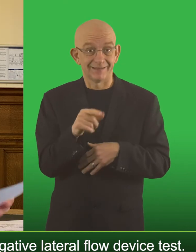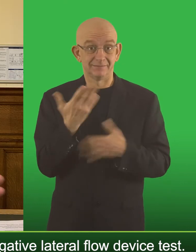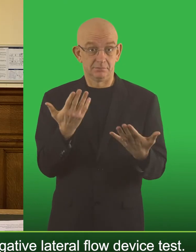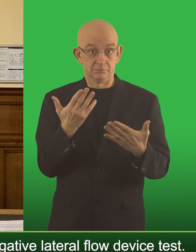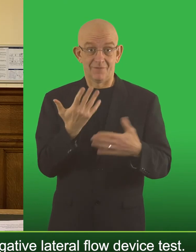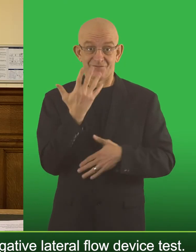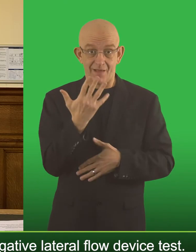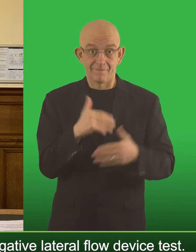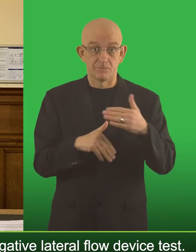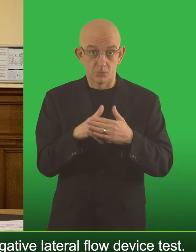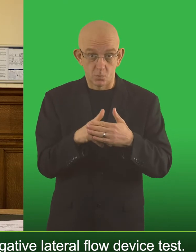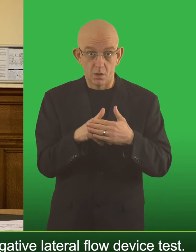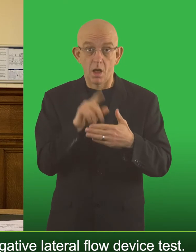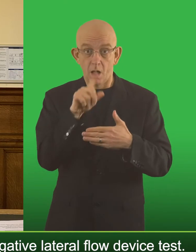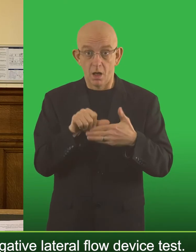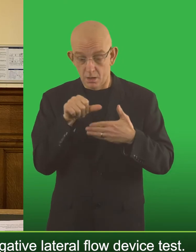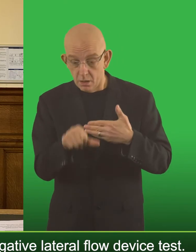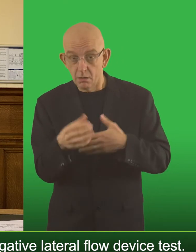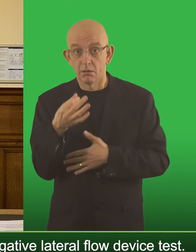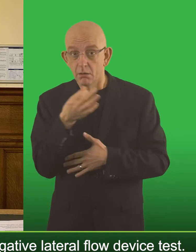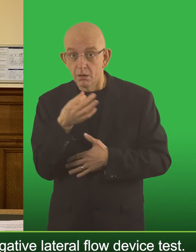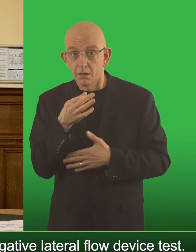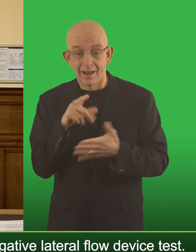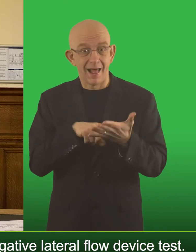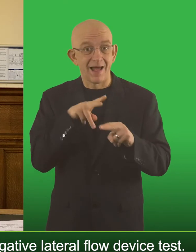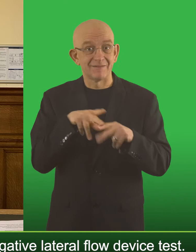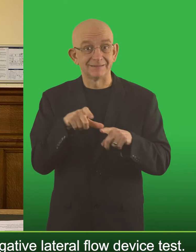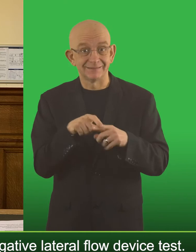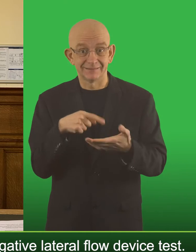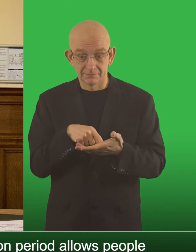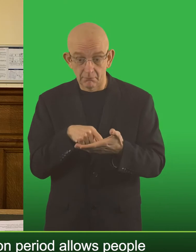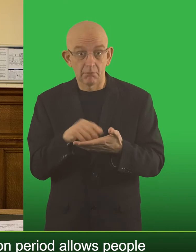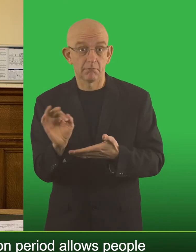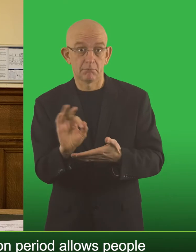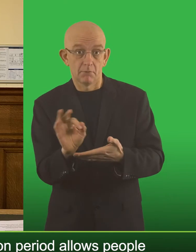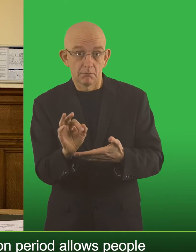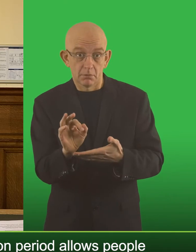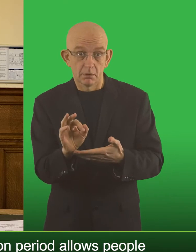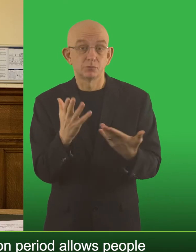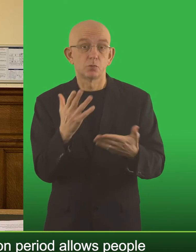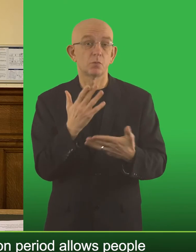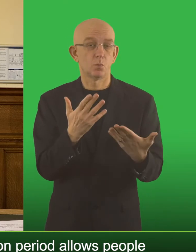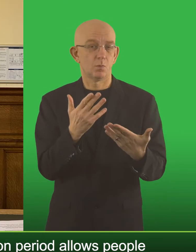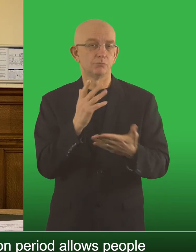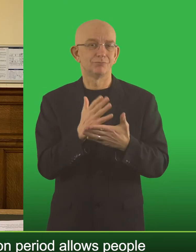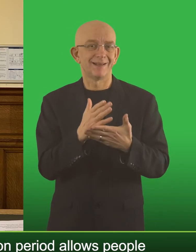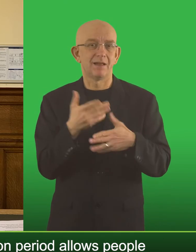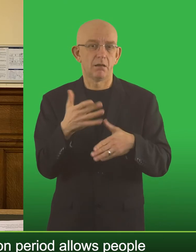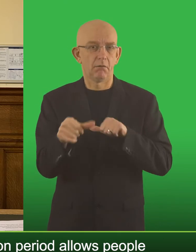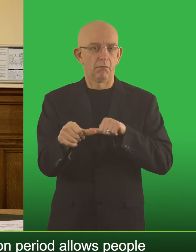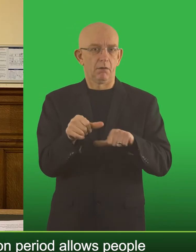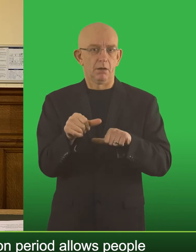But the five full days is still on the basis of a negative lateral flow device test. So the rationale is that a shorter